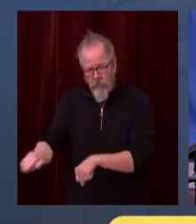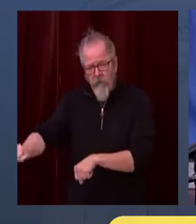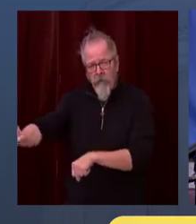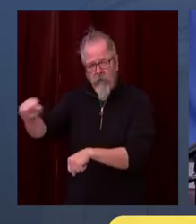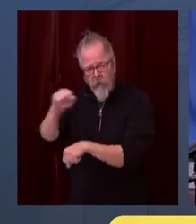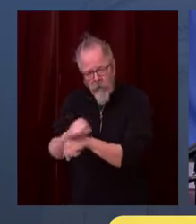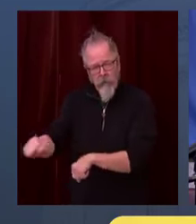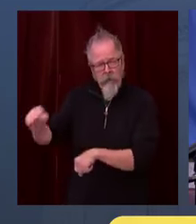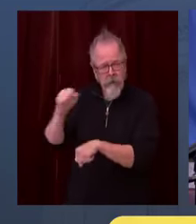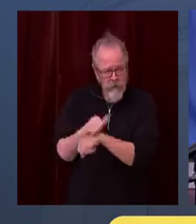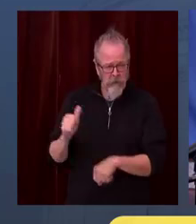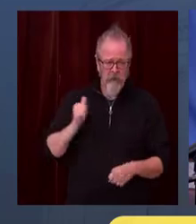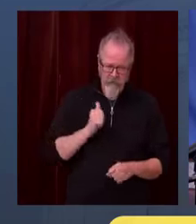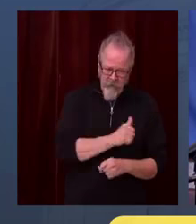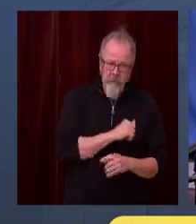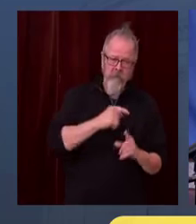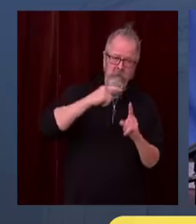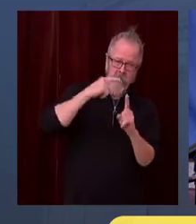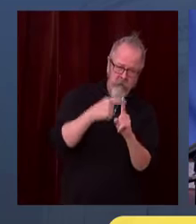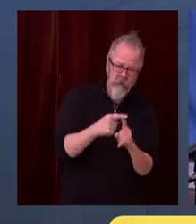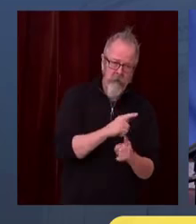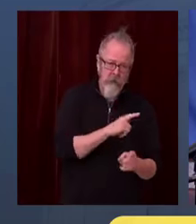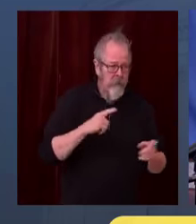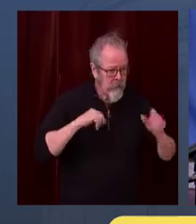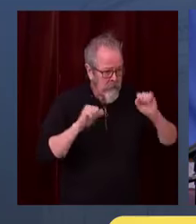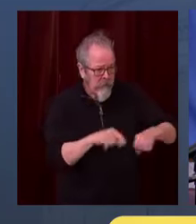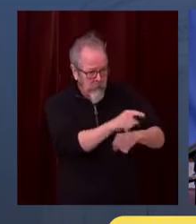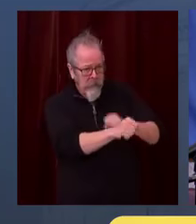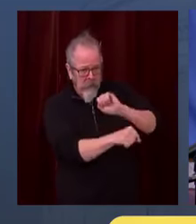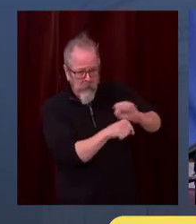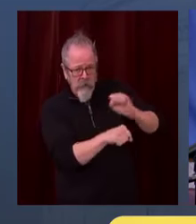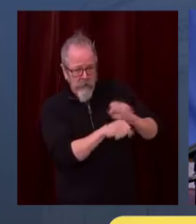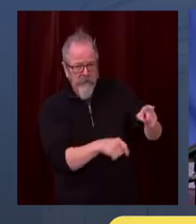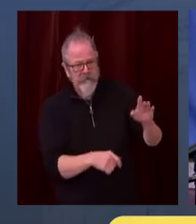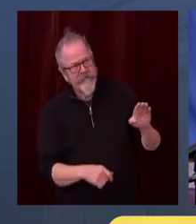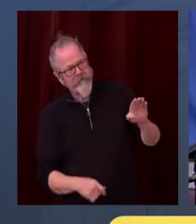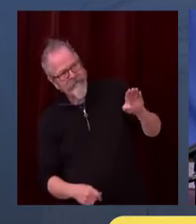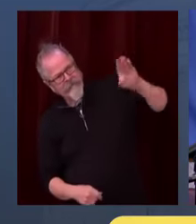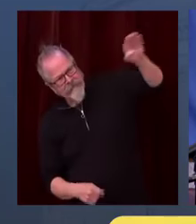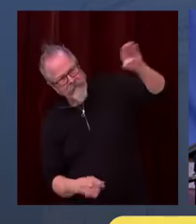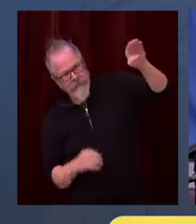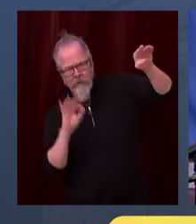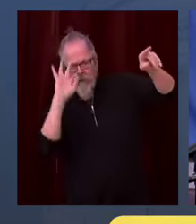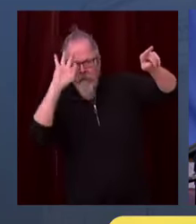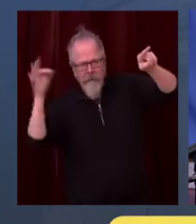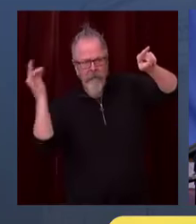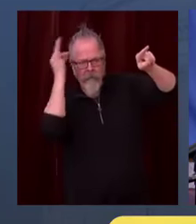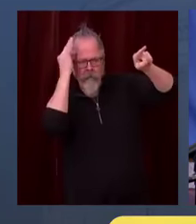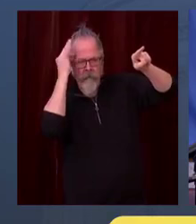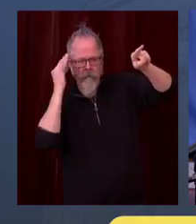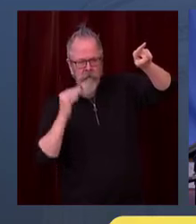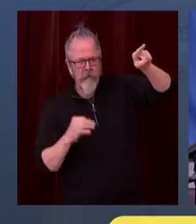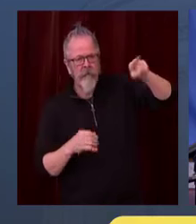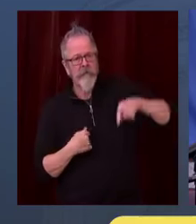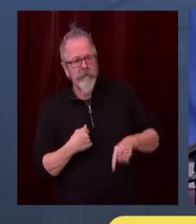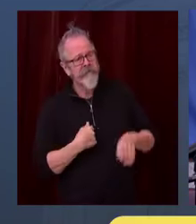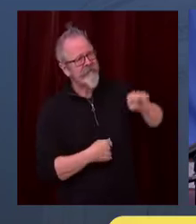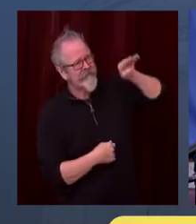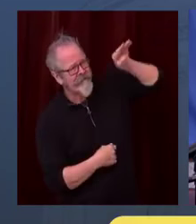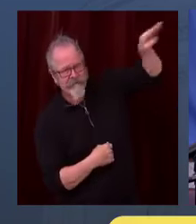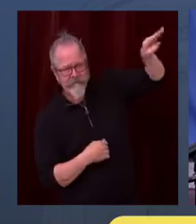plate. We have some big problems because unemployment compensation, which has been so important, will run out